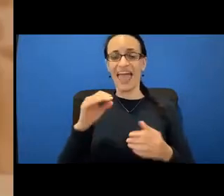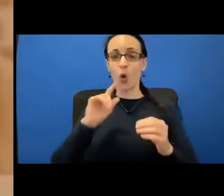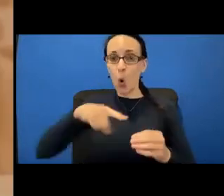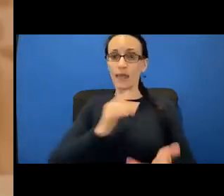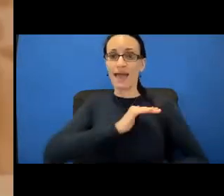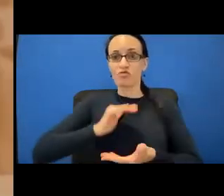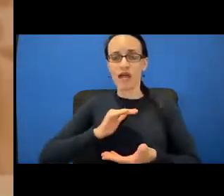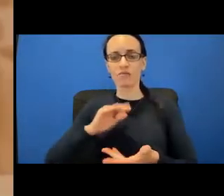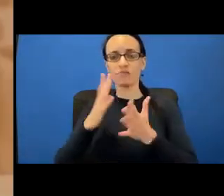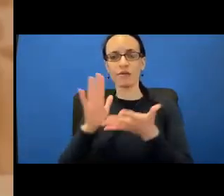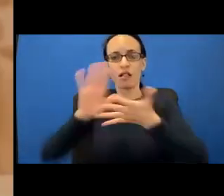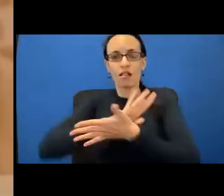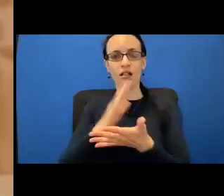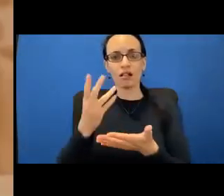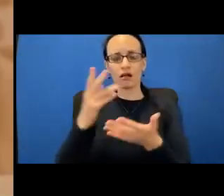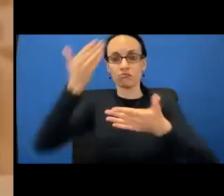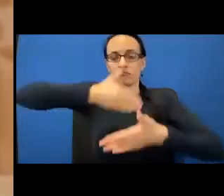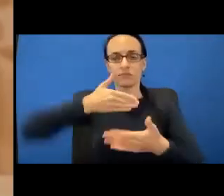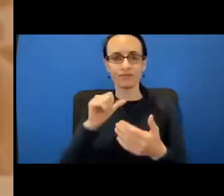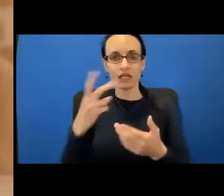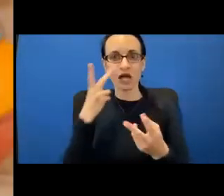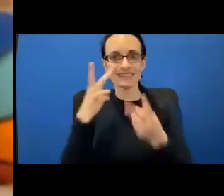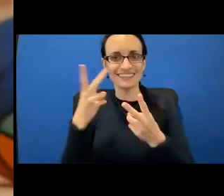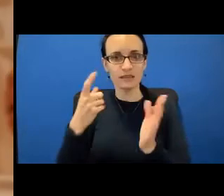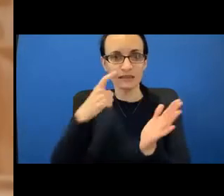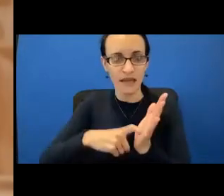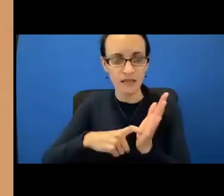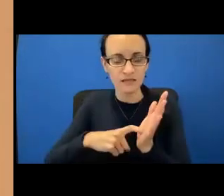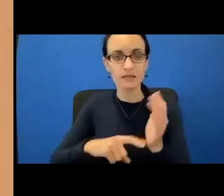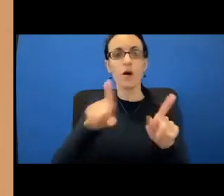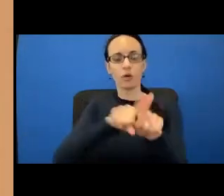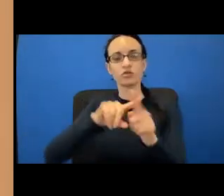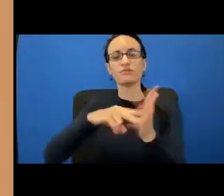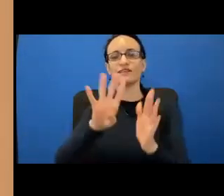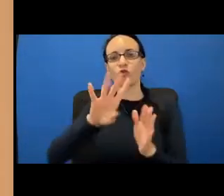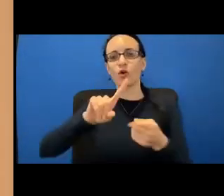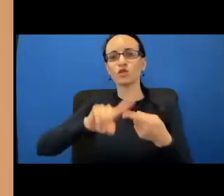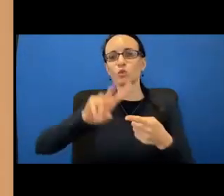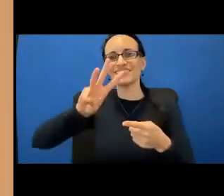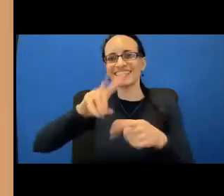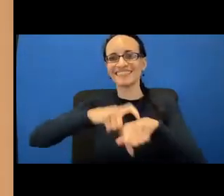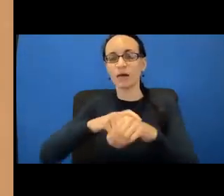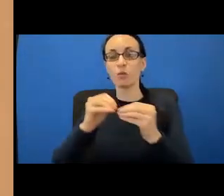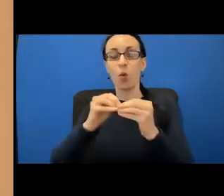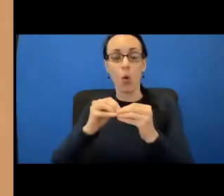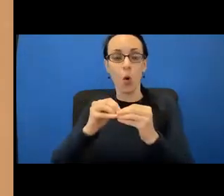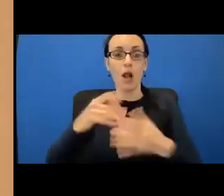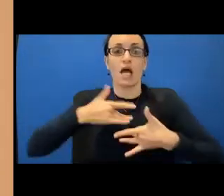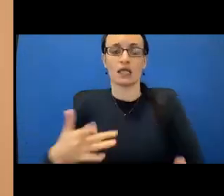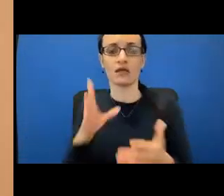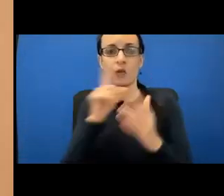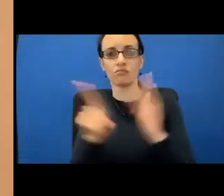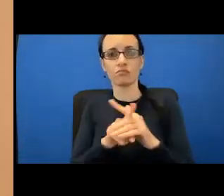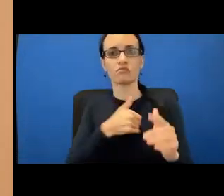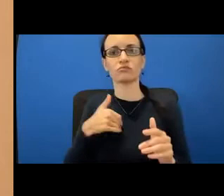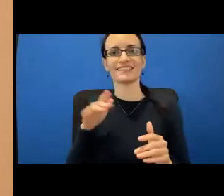top of that, dense tissue makes it four to six times more likely that you will get breast cancer. You can't tell if you have dense breasts by how they look